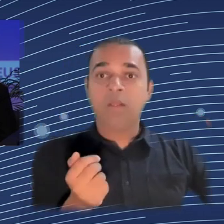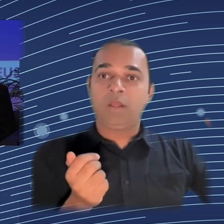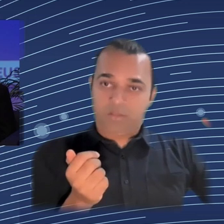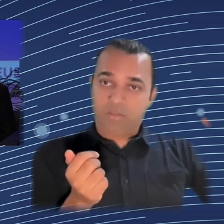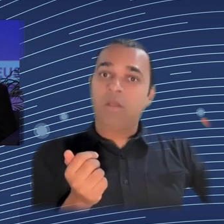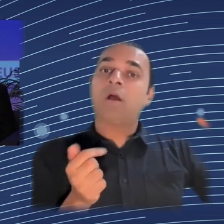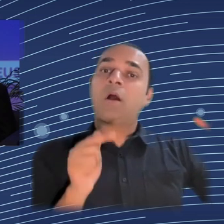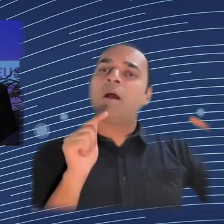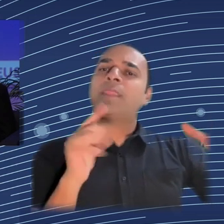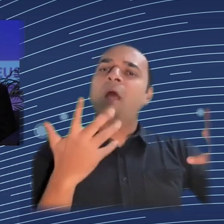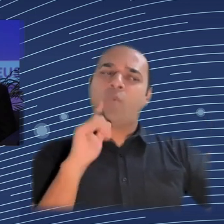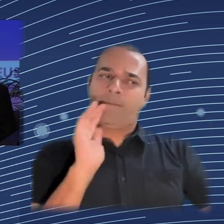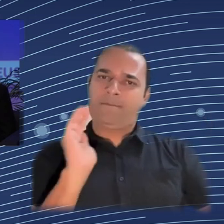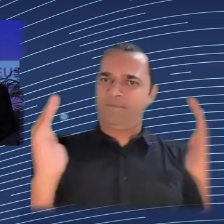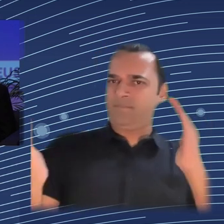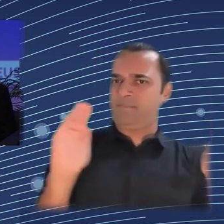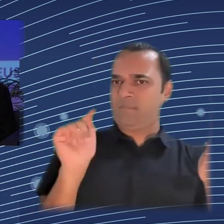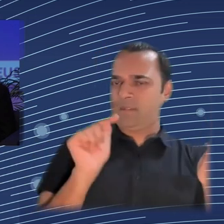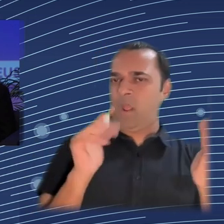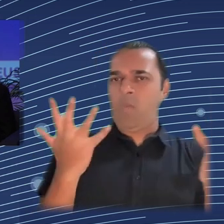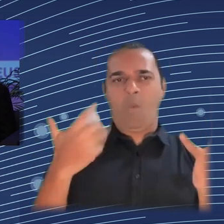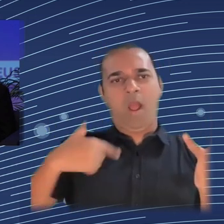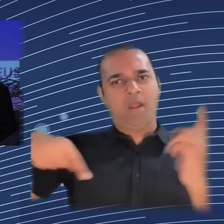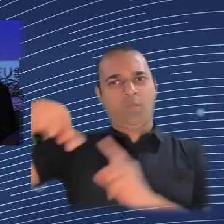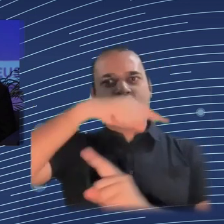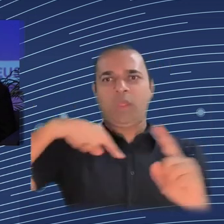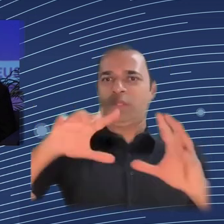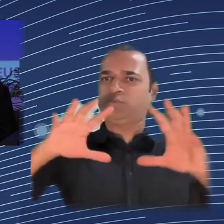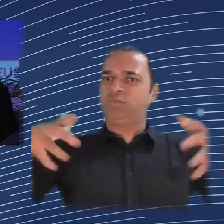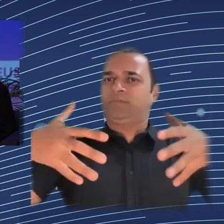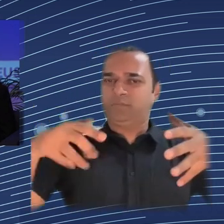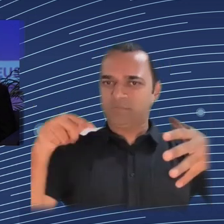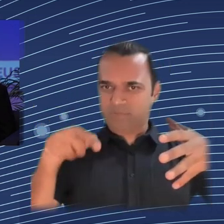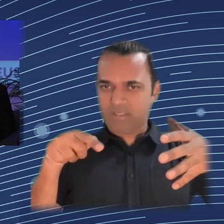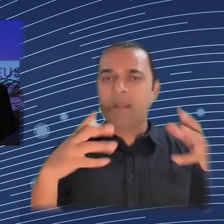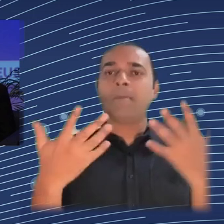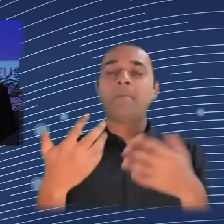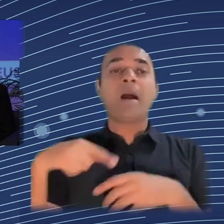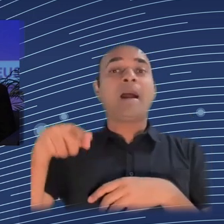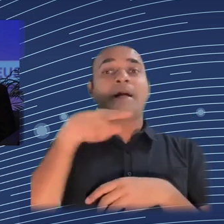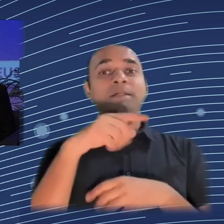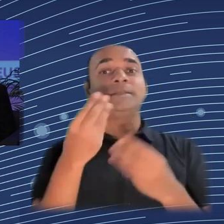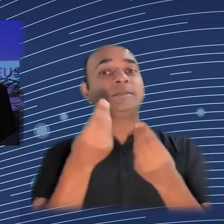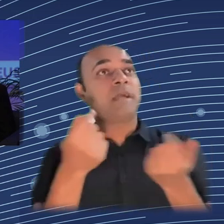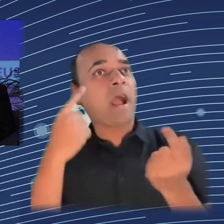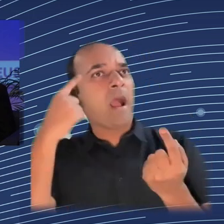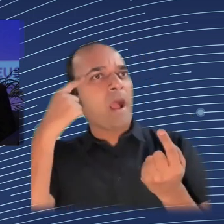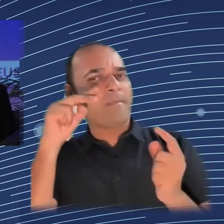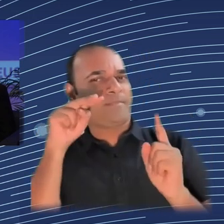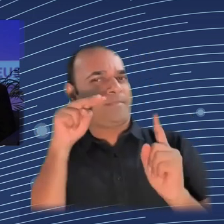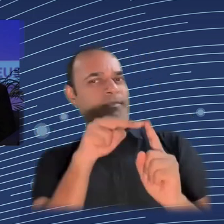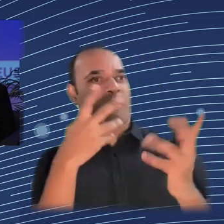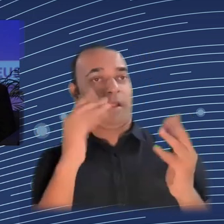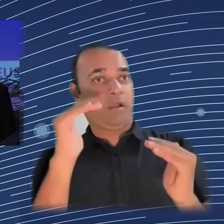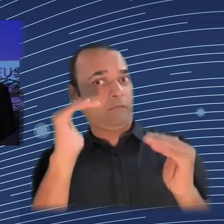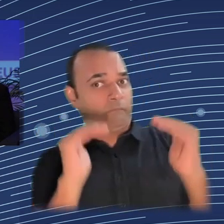help. It is not the only one. I would always argue for interdisciplinarity and multidisciplinarity, but certainly design can have